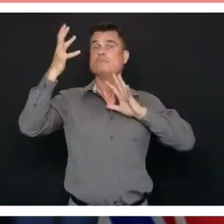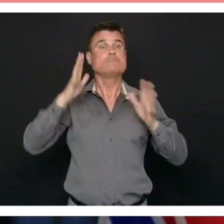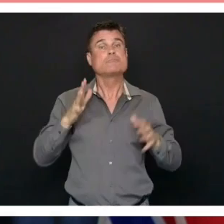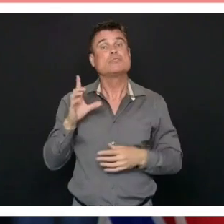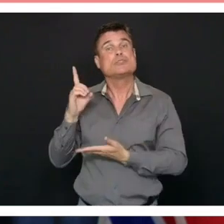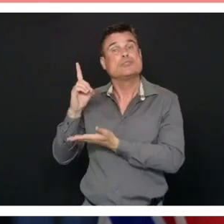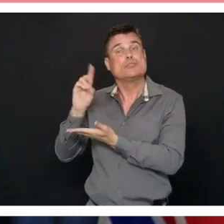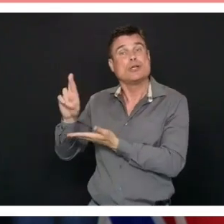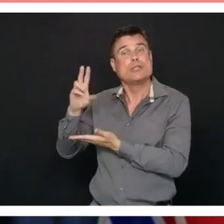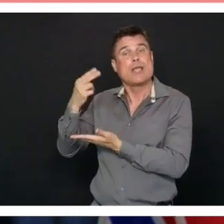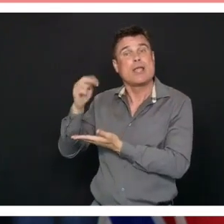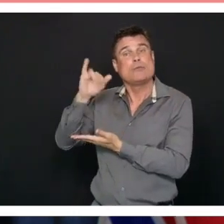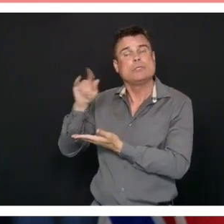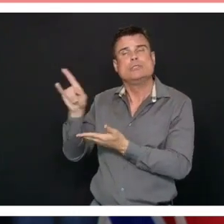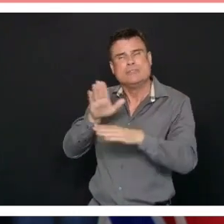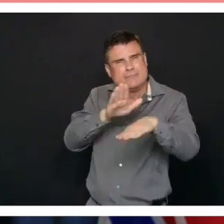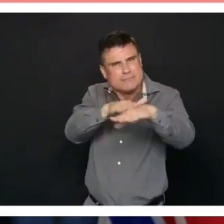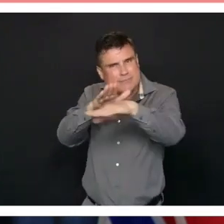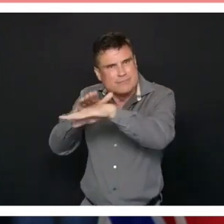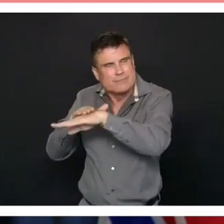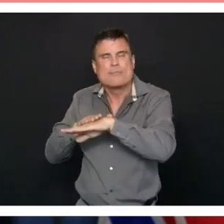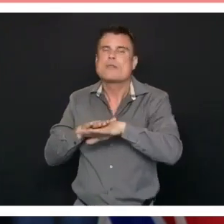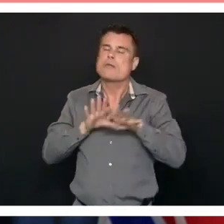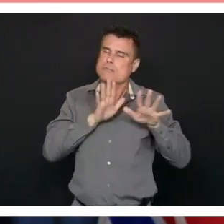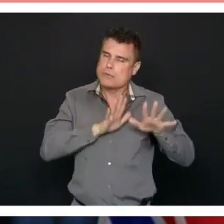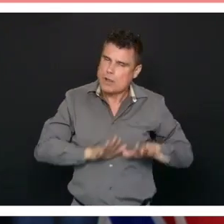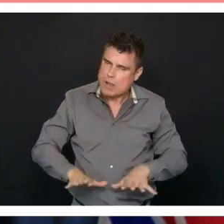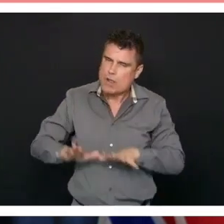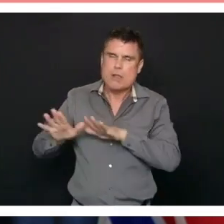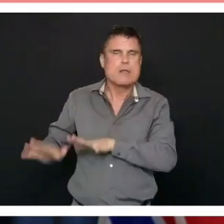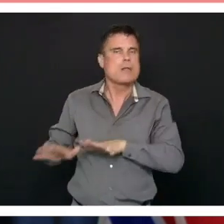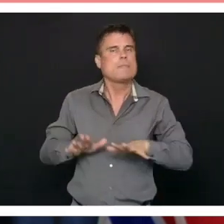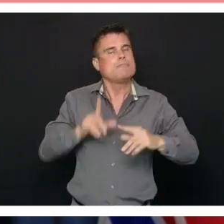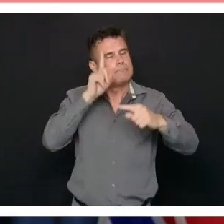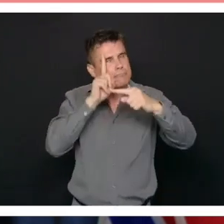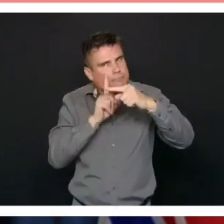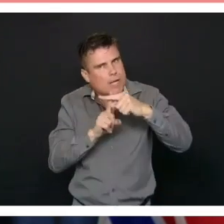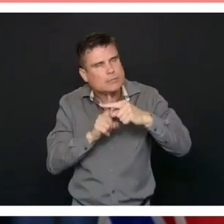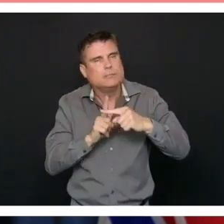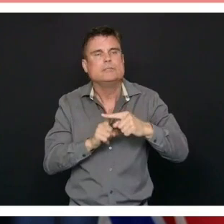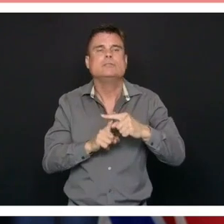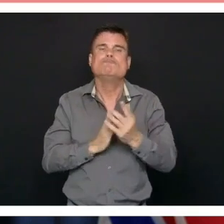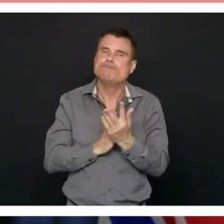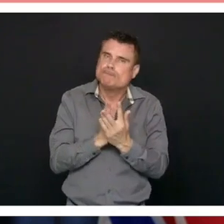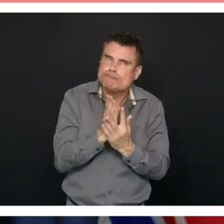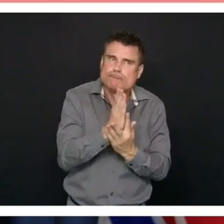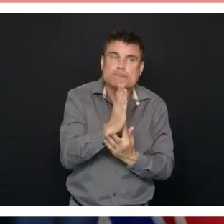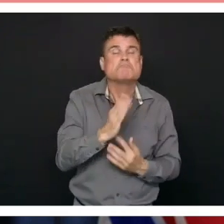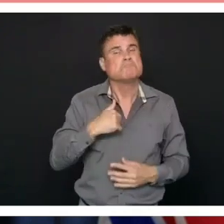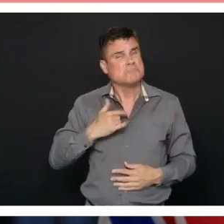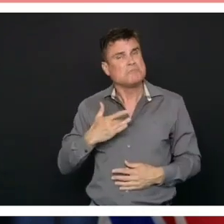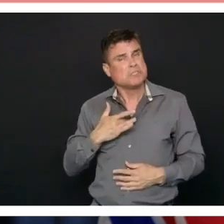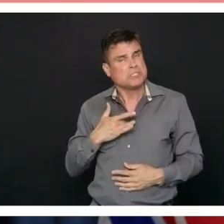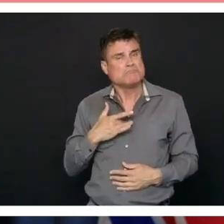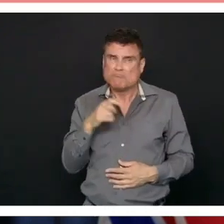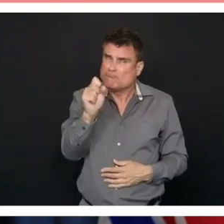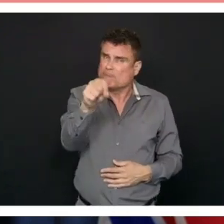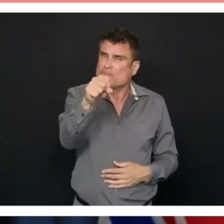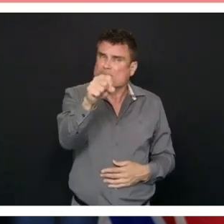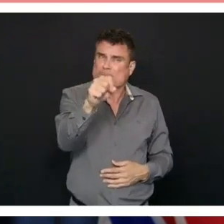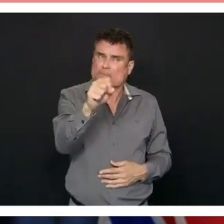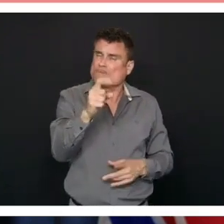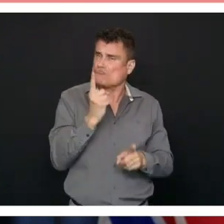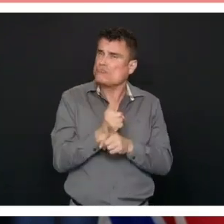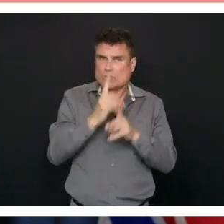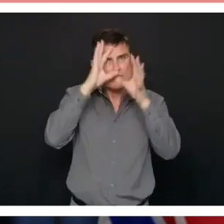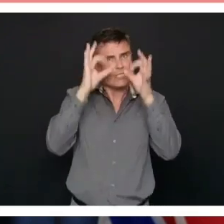and so I think it was absolutely the right decision that we have to continue to be prudent and I think it's a good opportunity to remind everybody